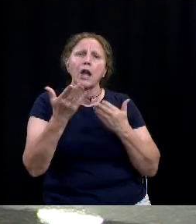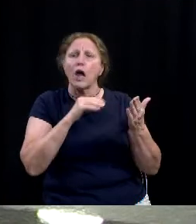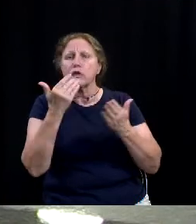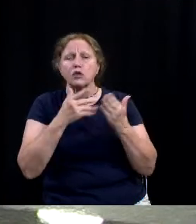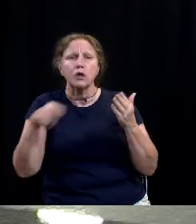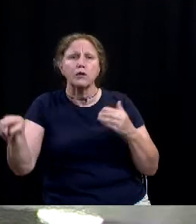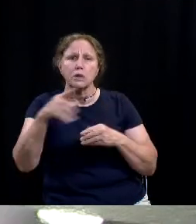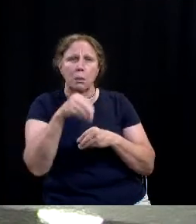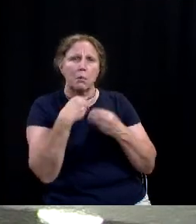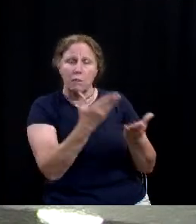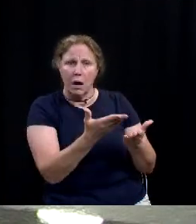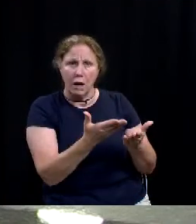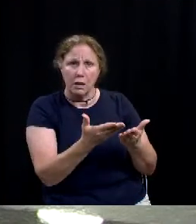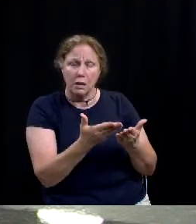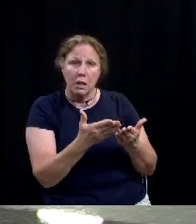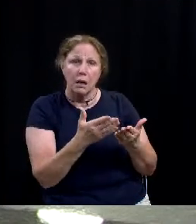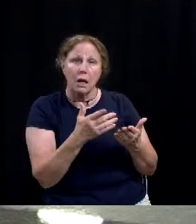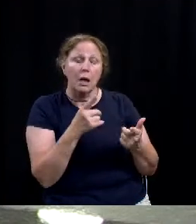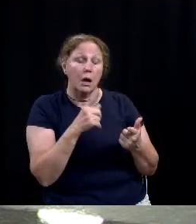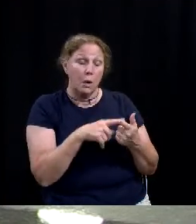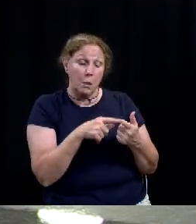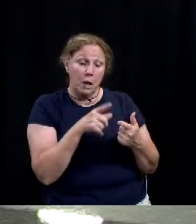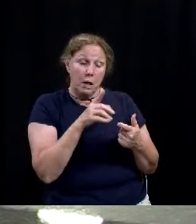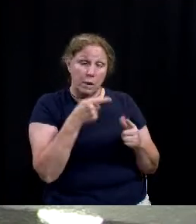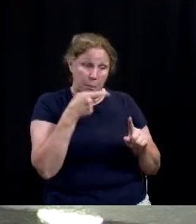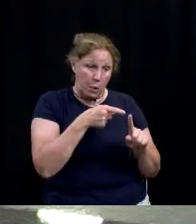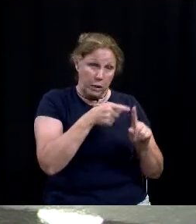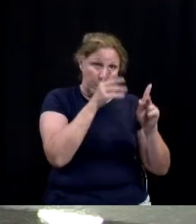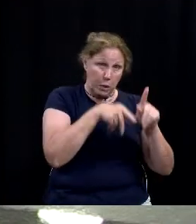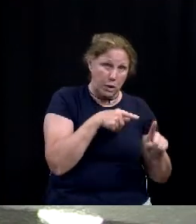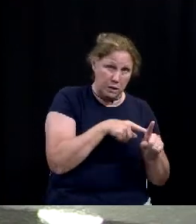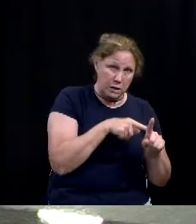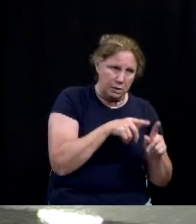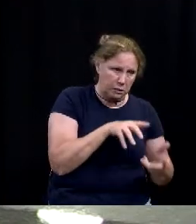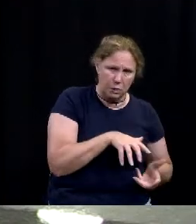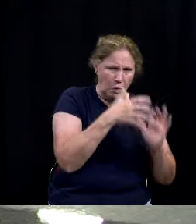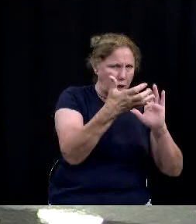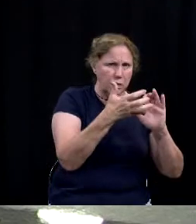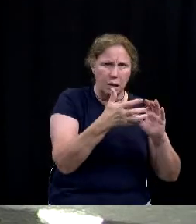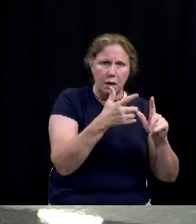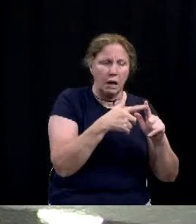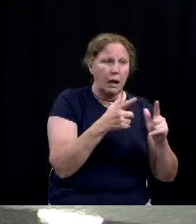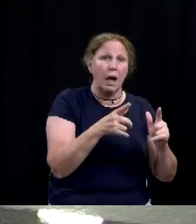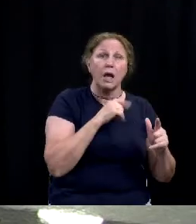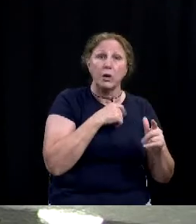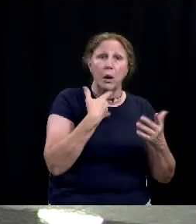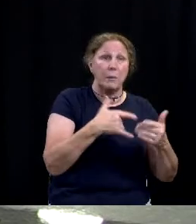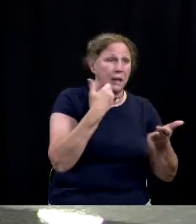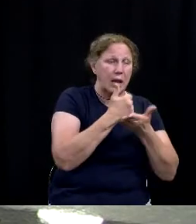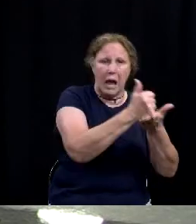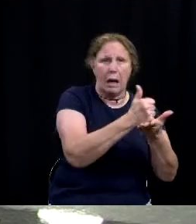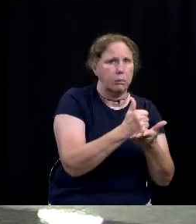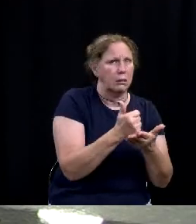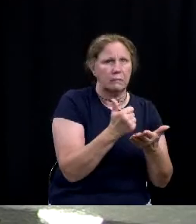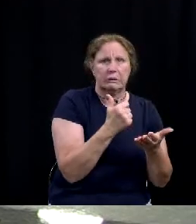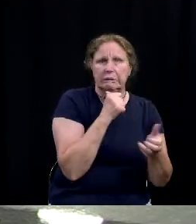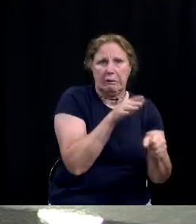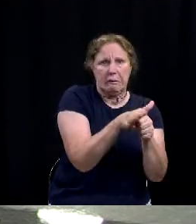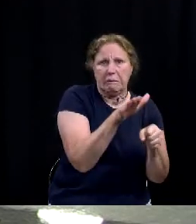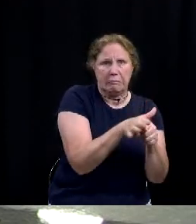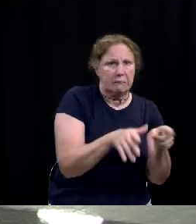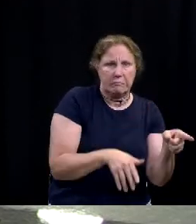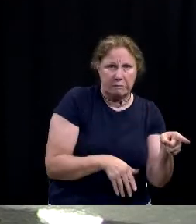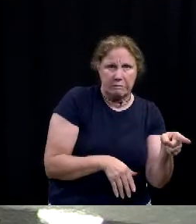provide because when you get to the point where the consumer is in crisis your tool belt gets very small to help them